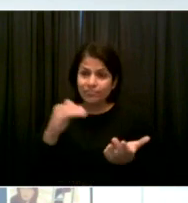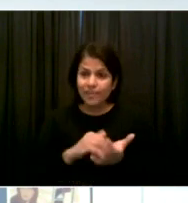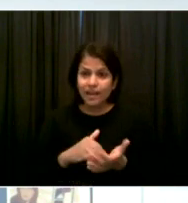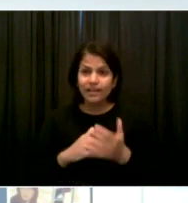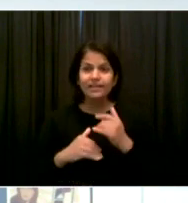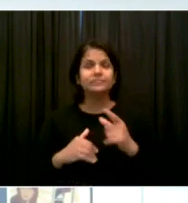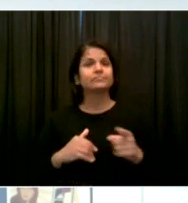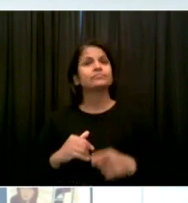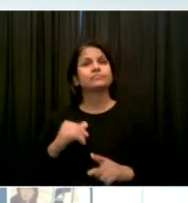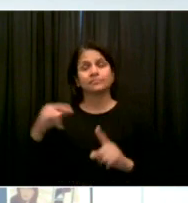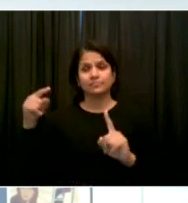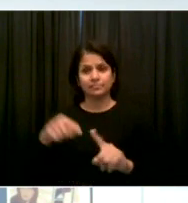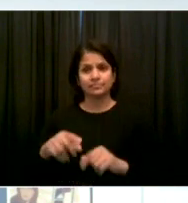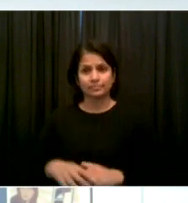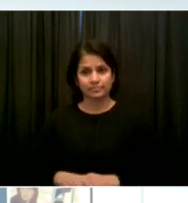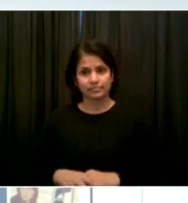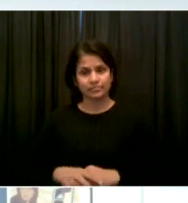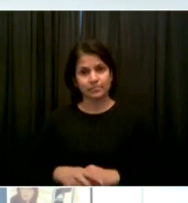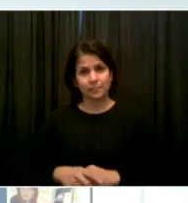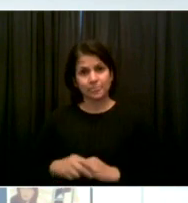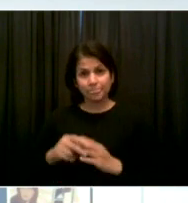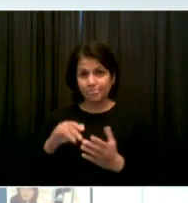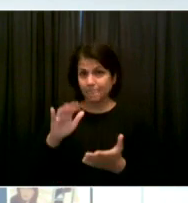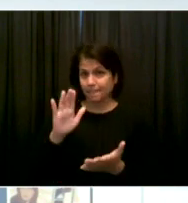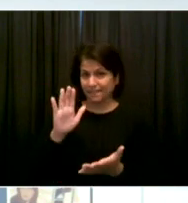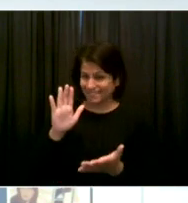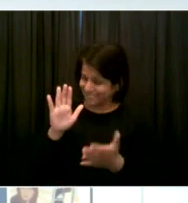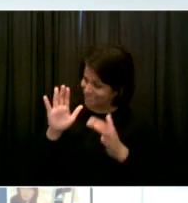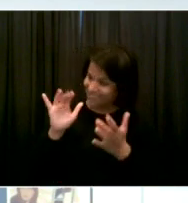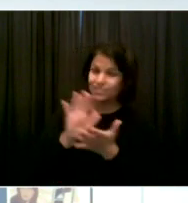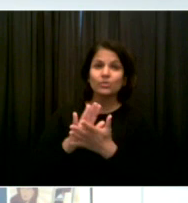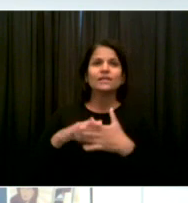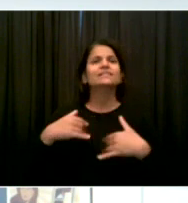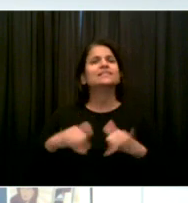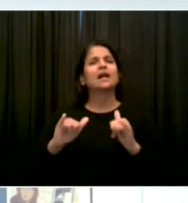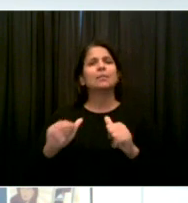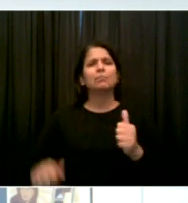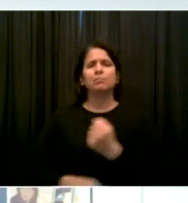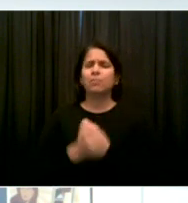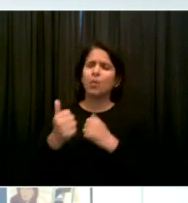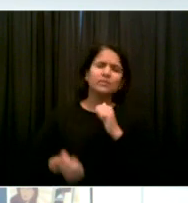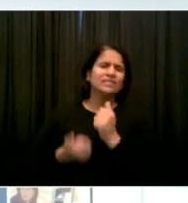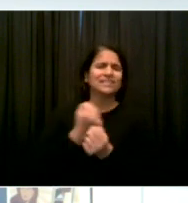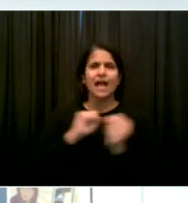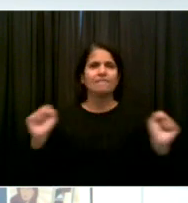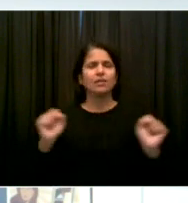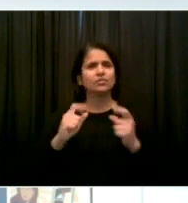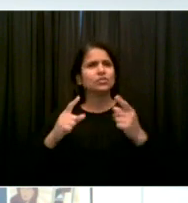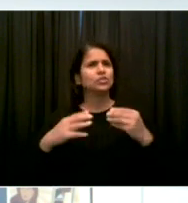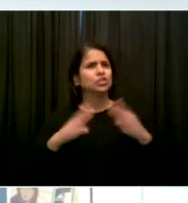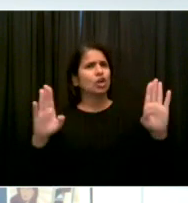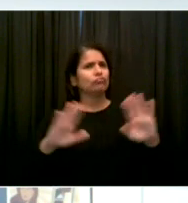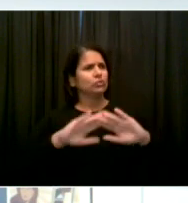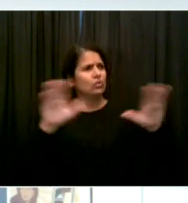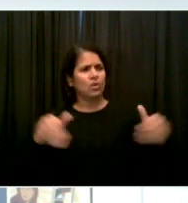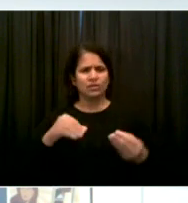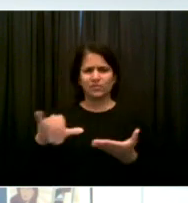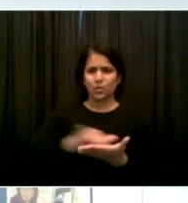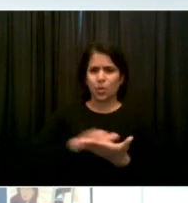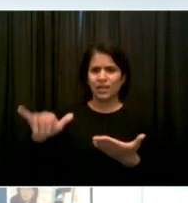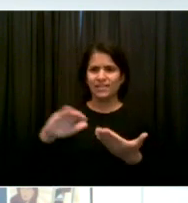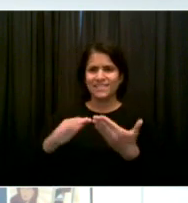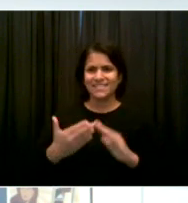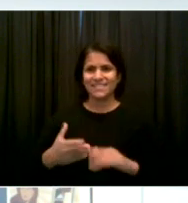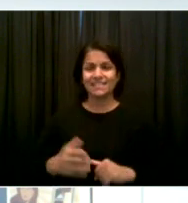schools remain among the safest places to be in New York City because of those layered precautions. We're dealing